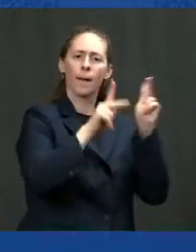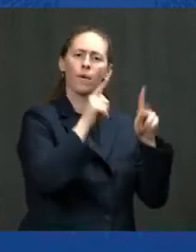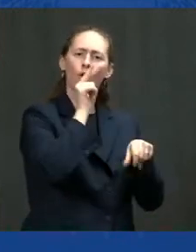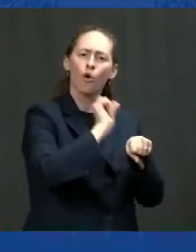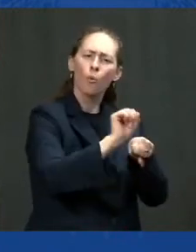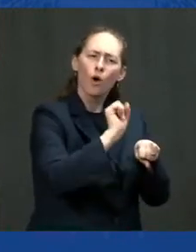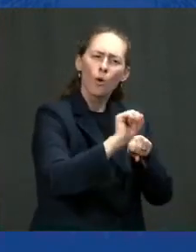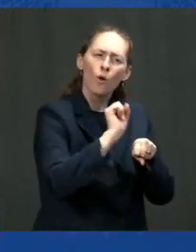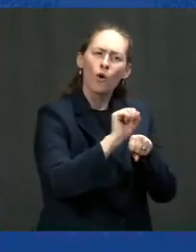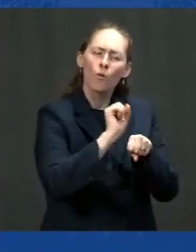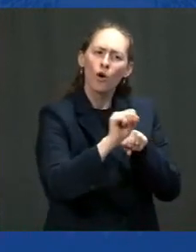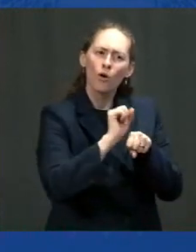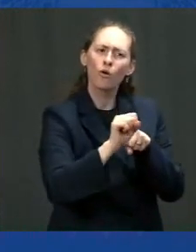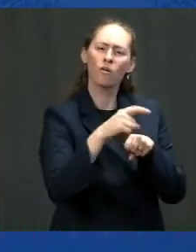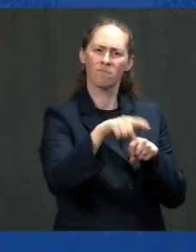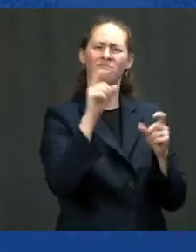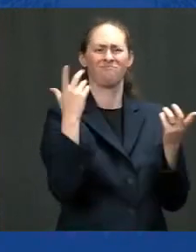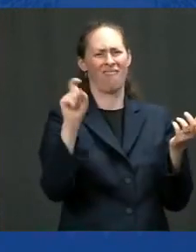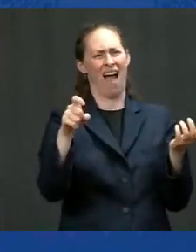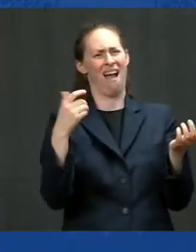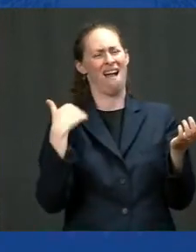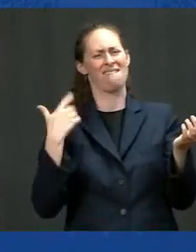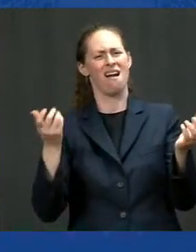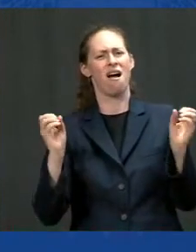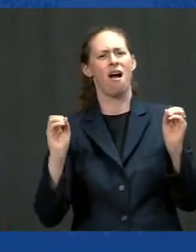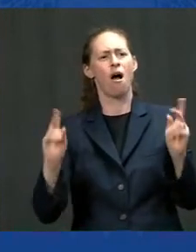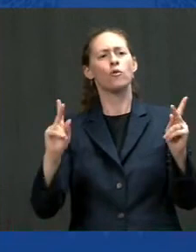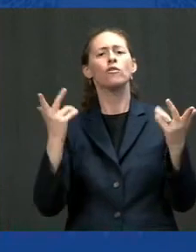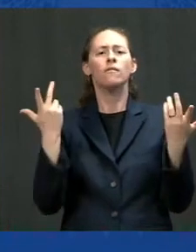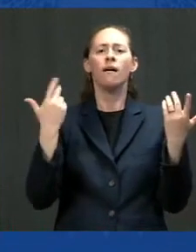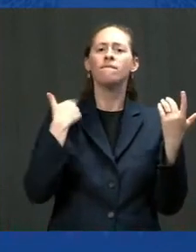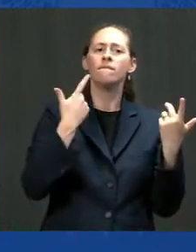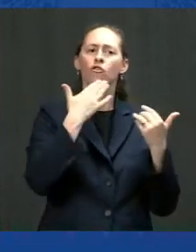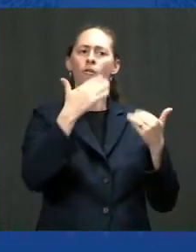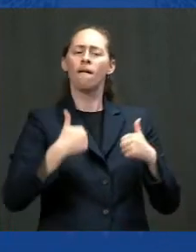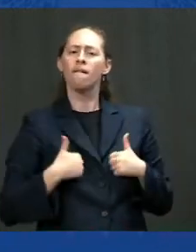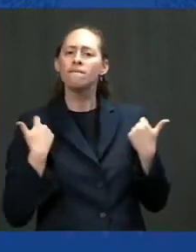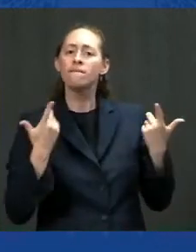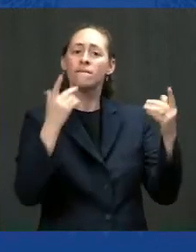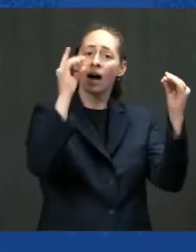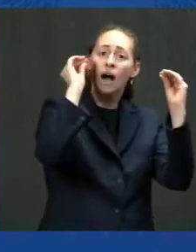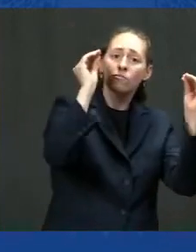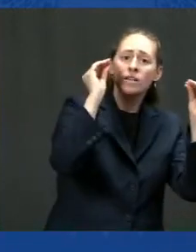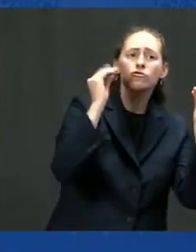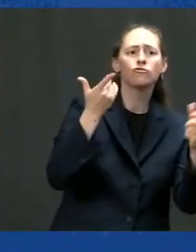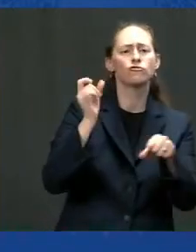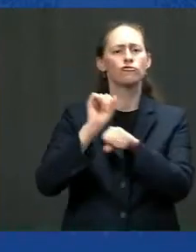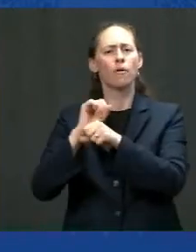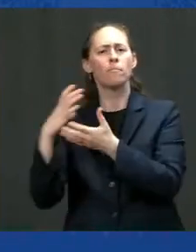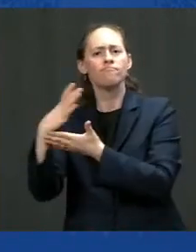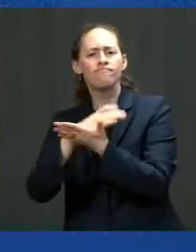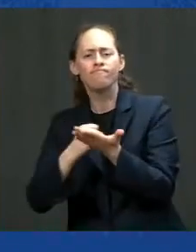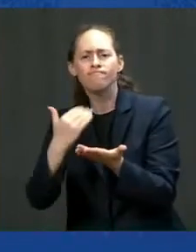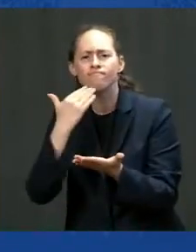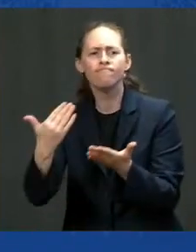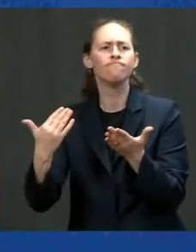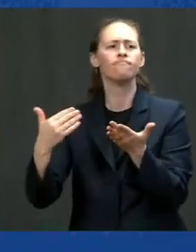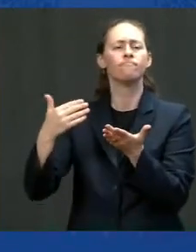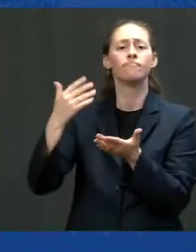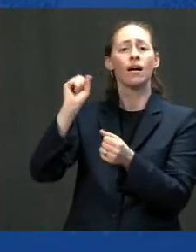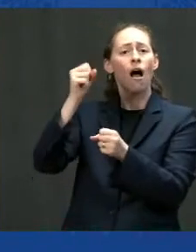chance again to get a good education to get a good job and a raise to take care of that elderly parent